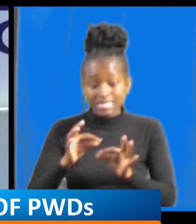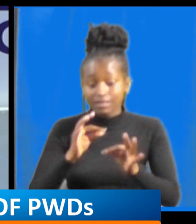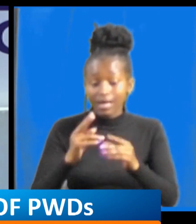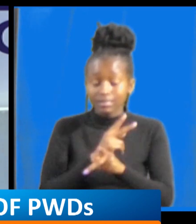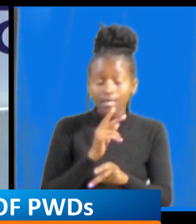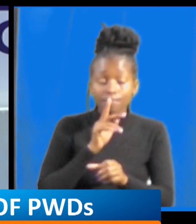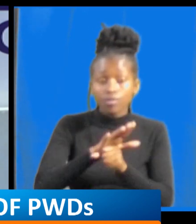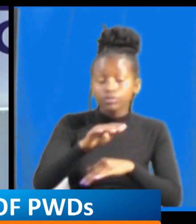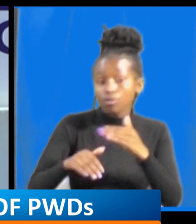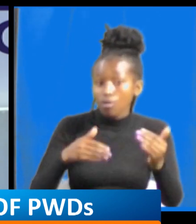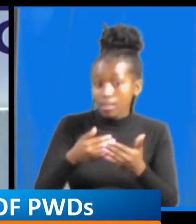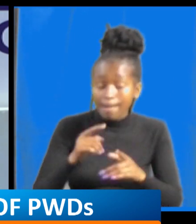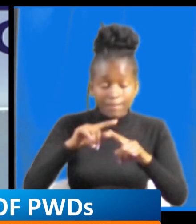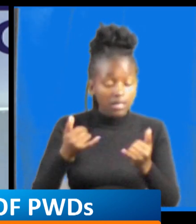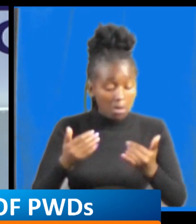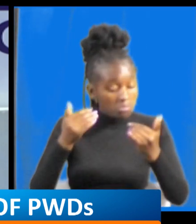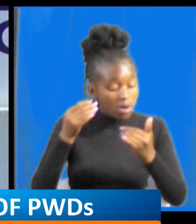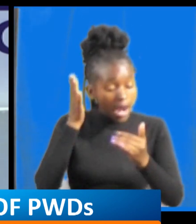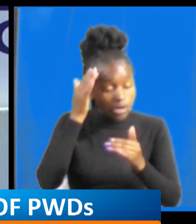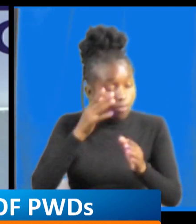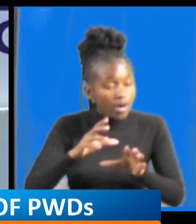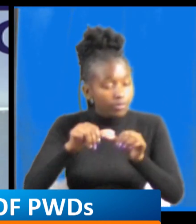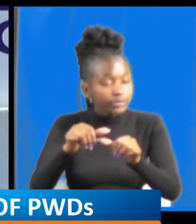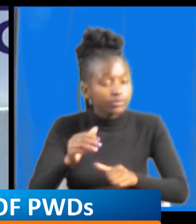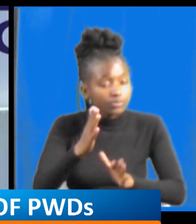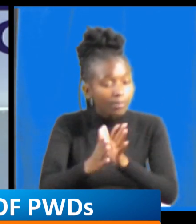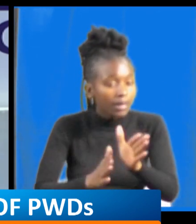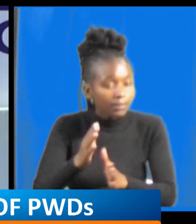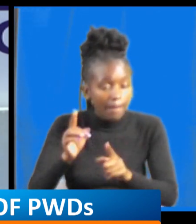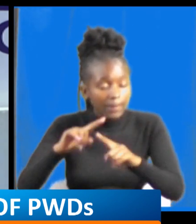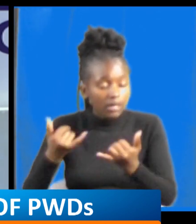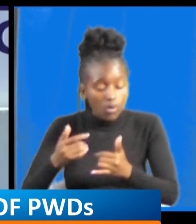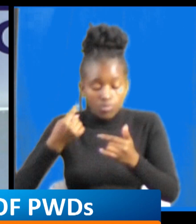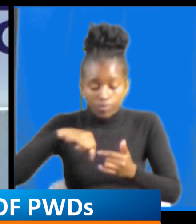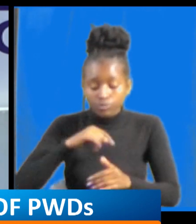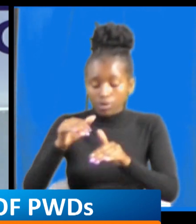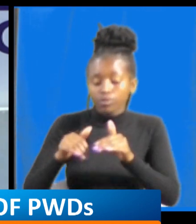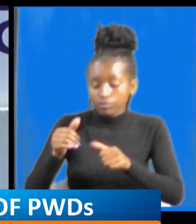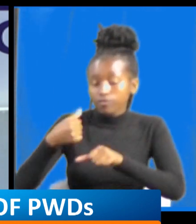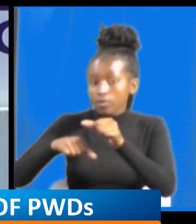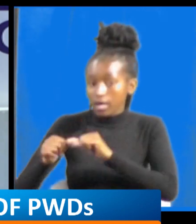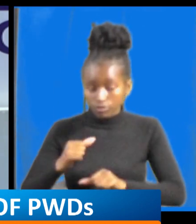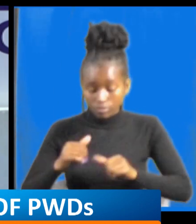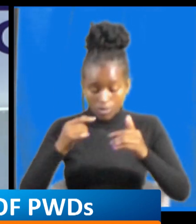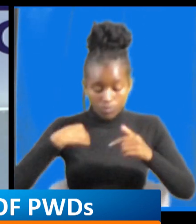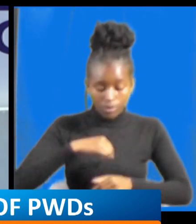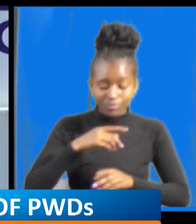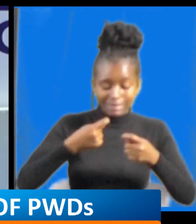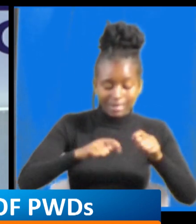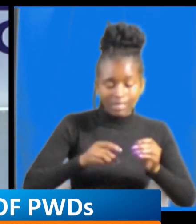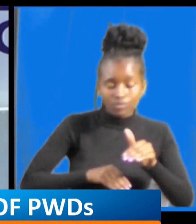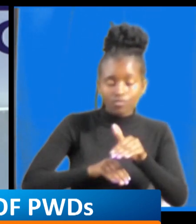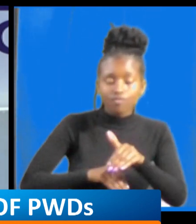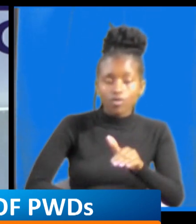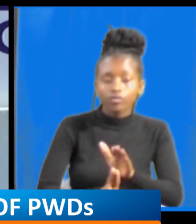still planning but we are waiting for the act so we are following up as ambassadors we are trying to fit